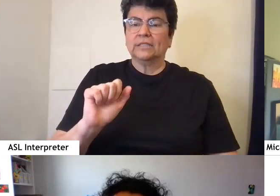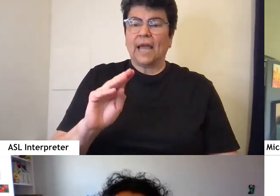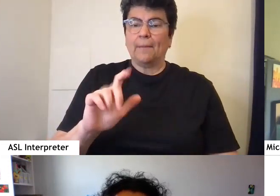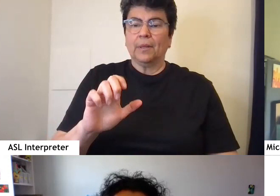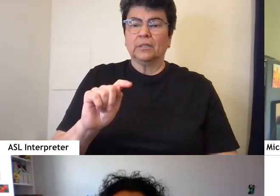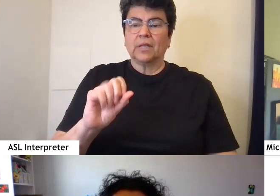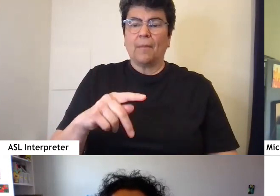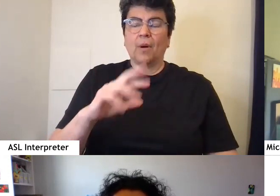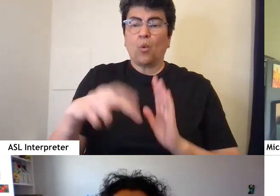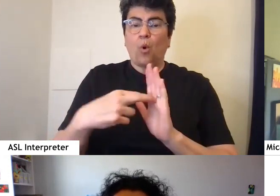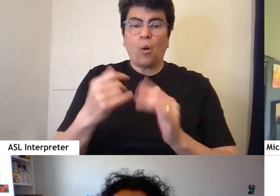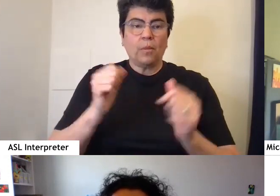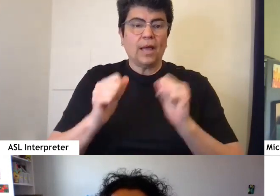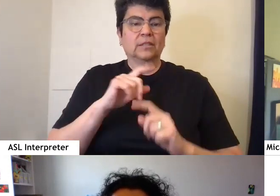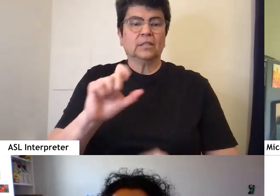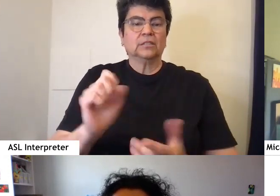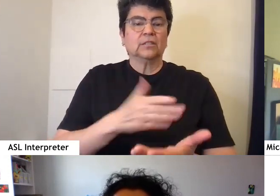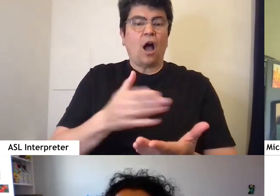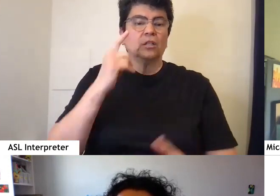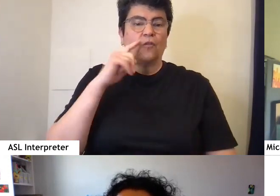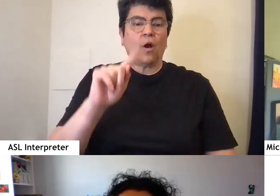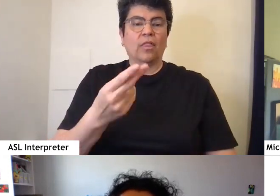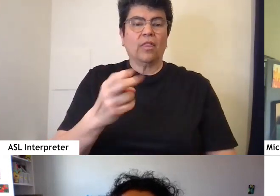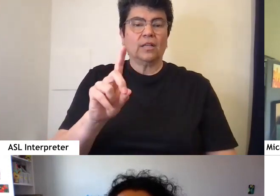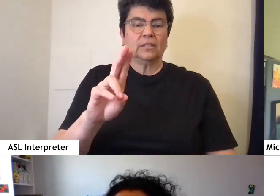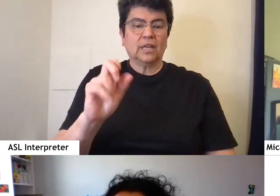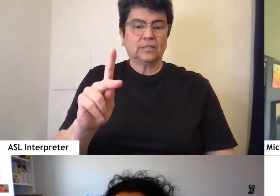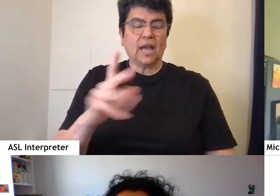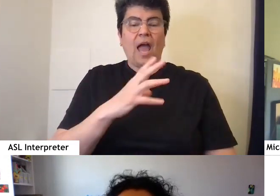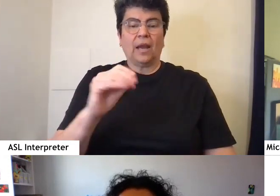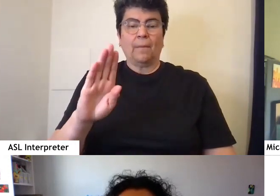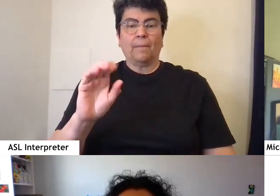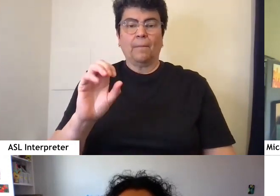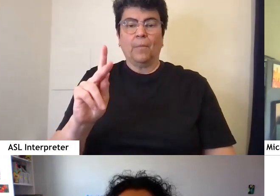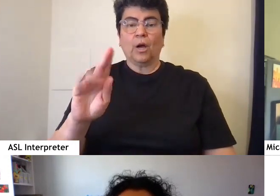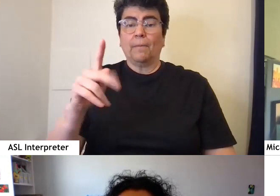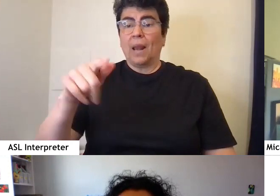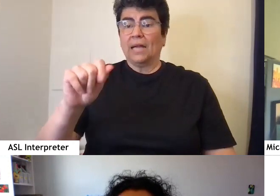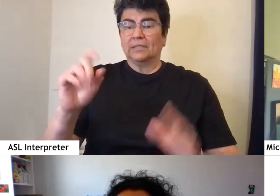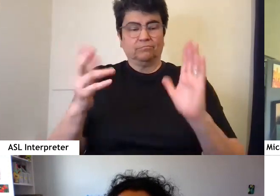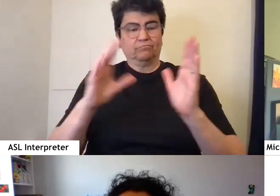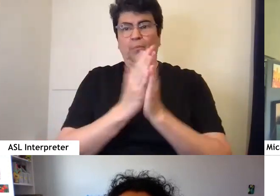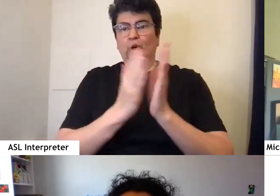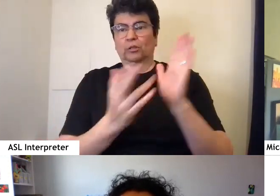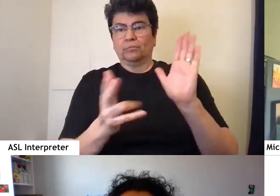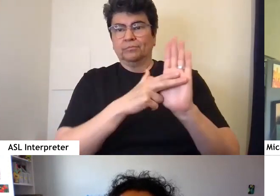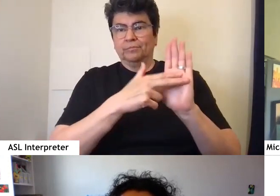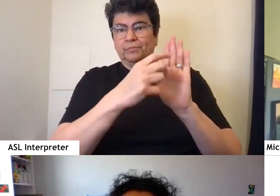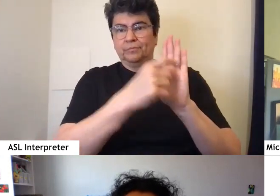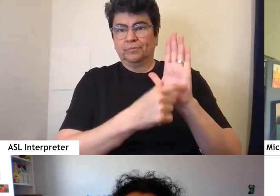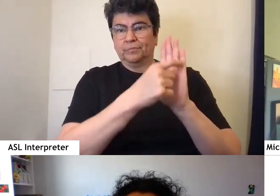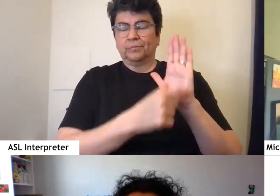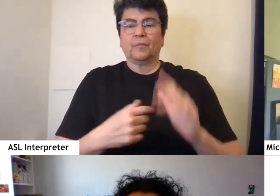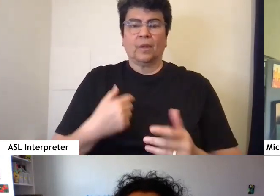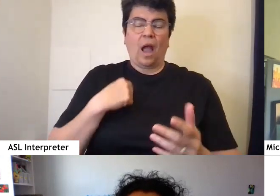as on the left, Songs for the Dusk cover, and book plates on the right. I enjoy my illustrative work, a